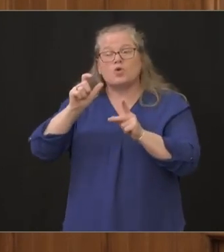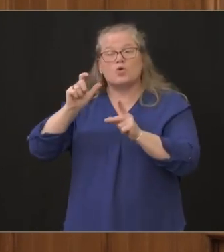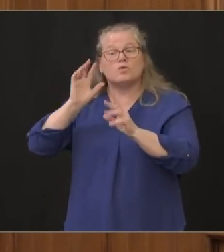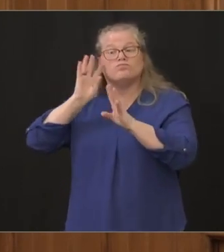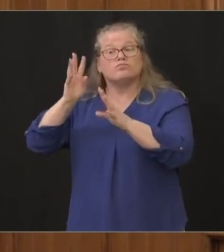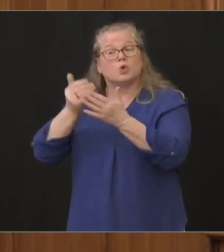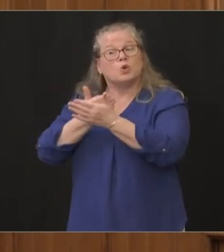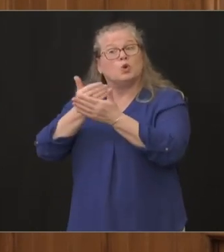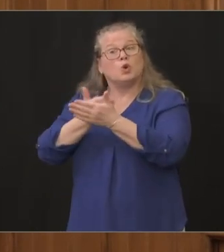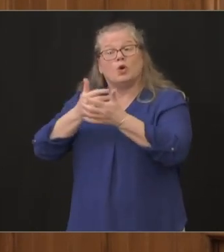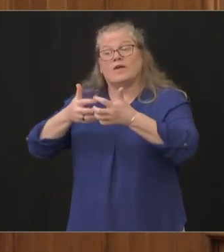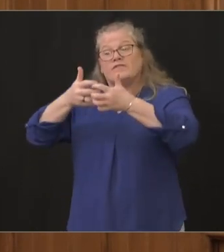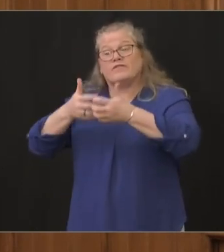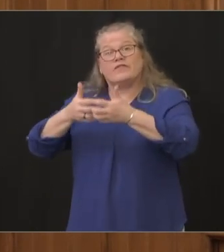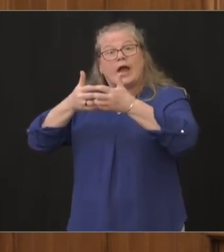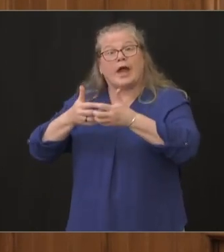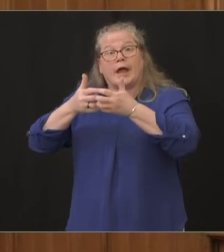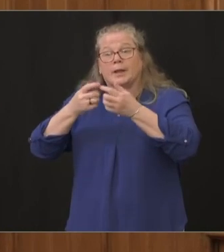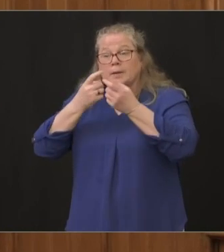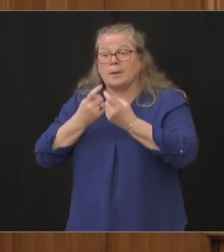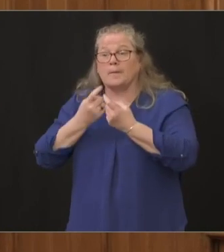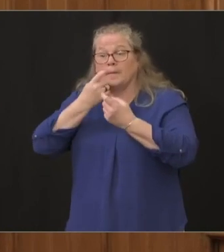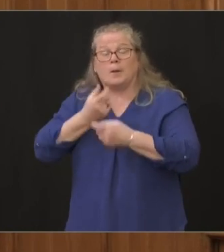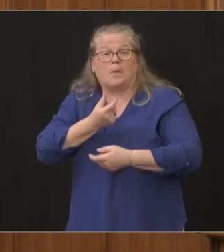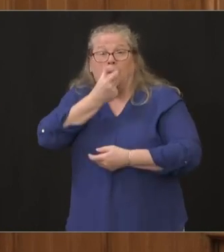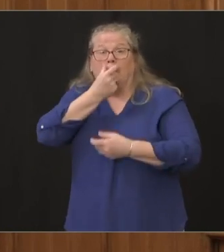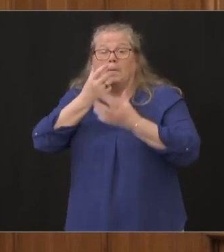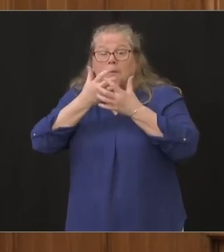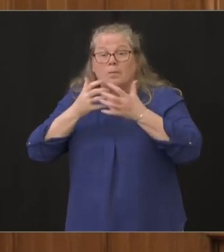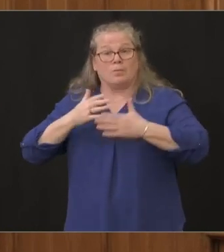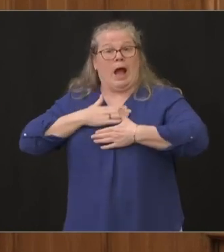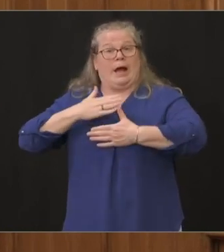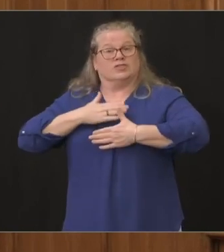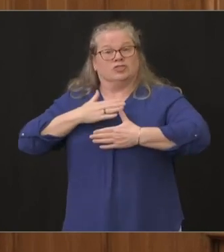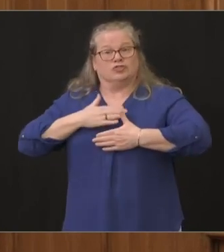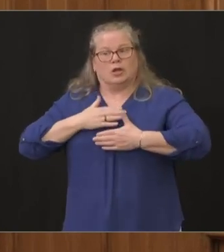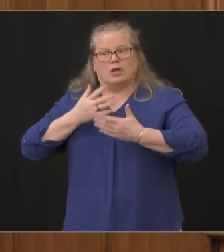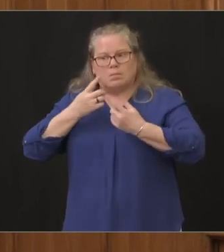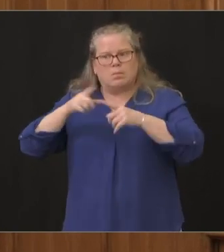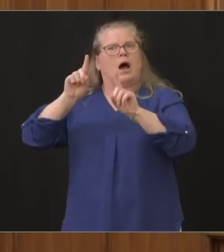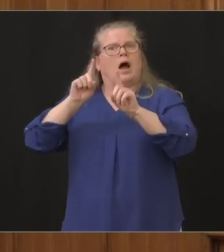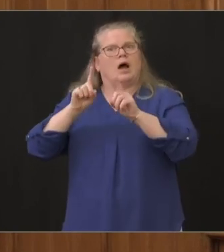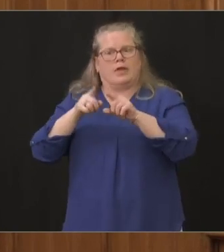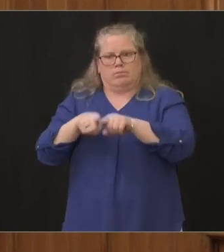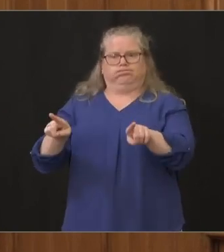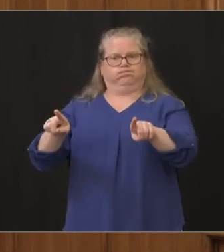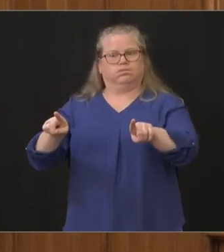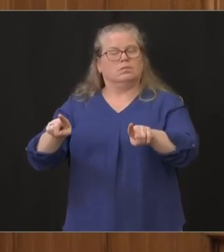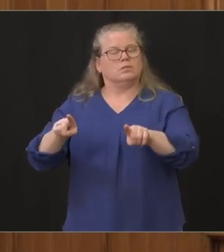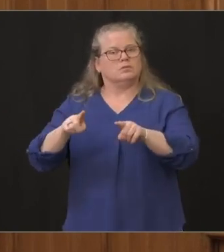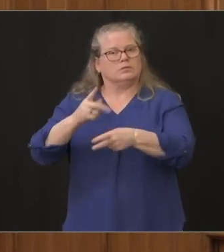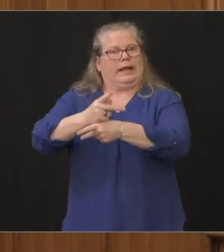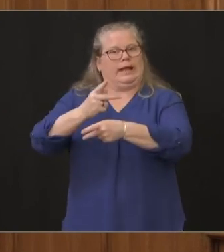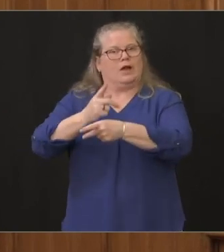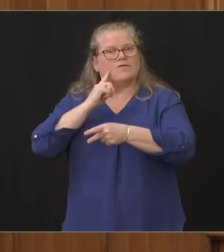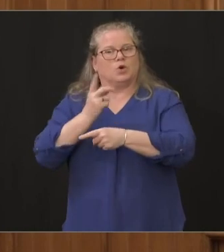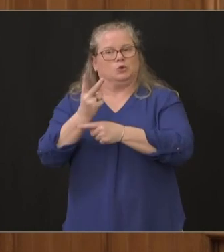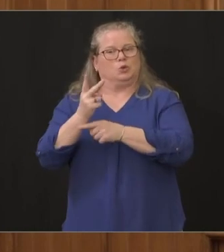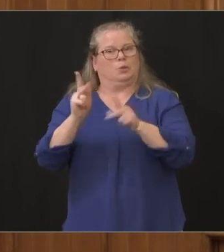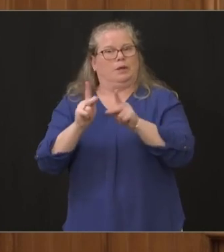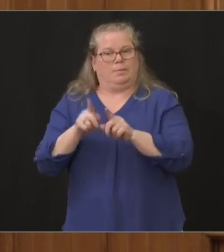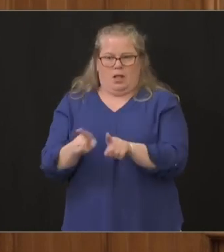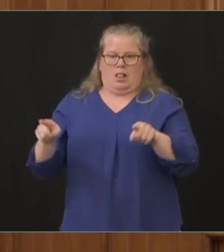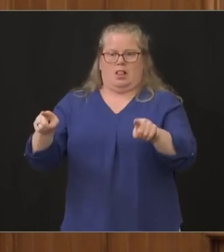now be shifted to care for two people simultaneously which nearly doubles the the capacity that type of